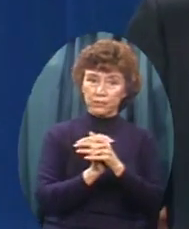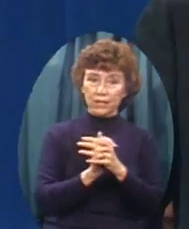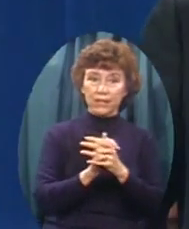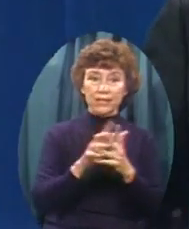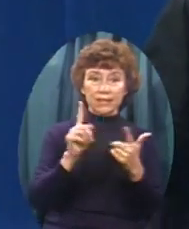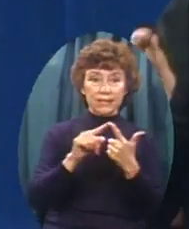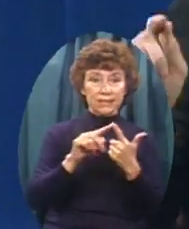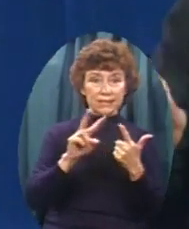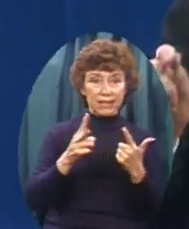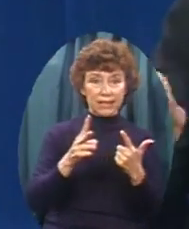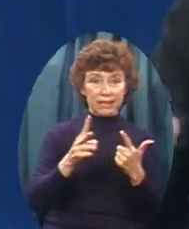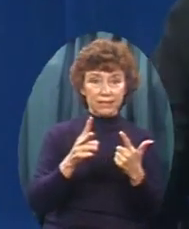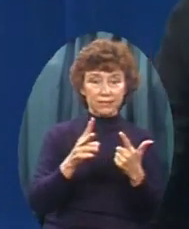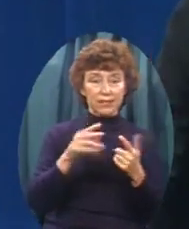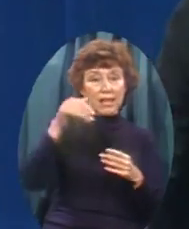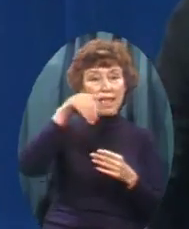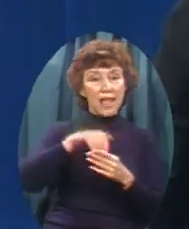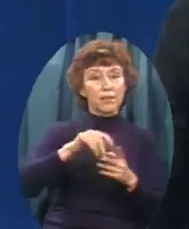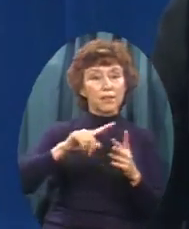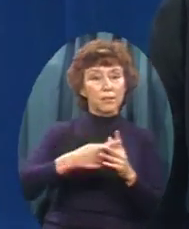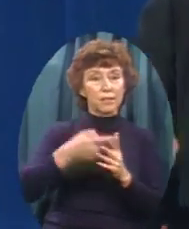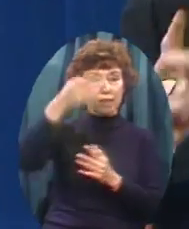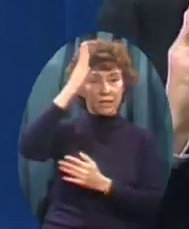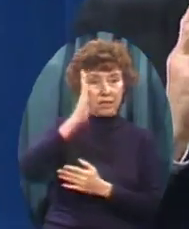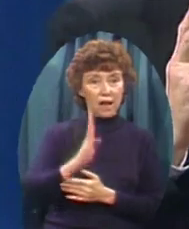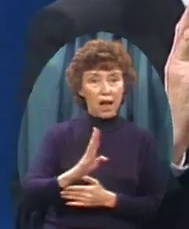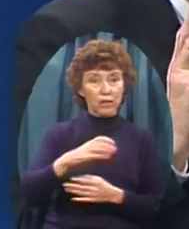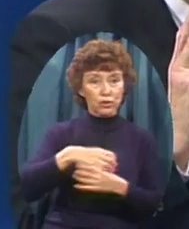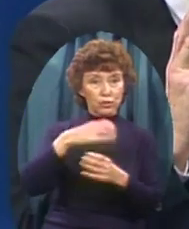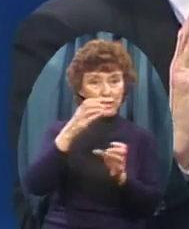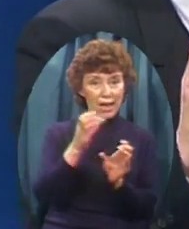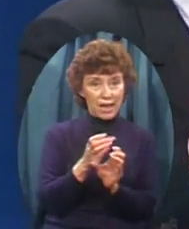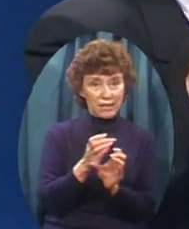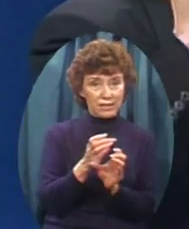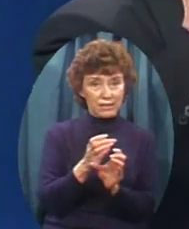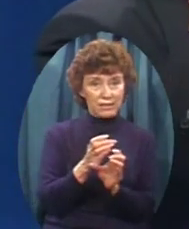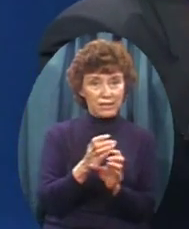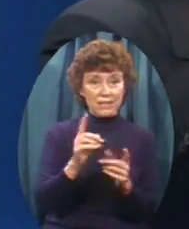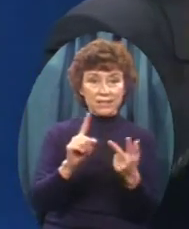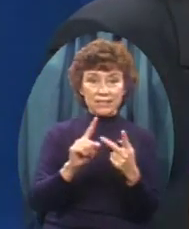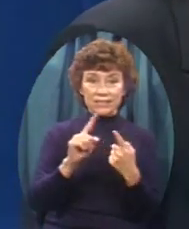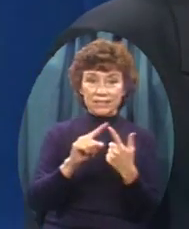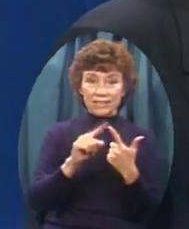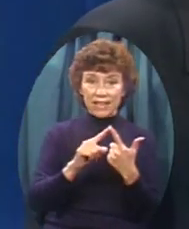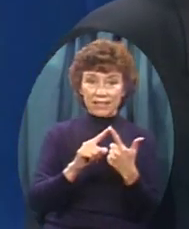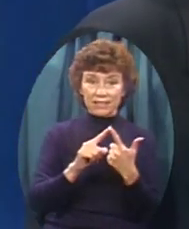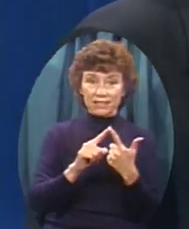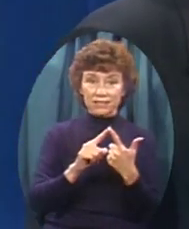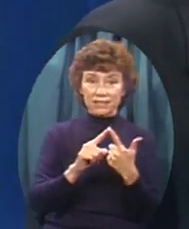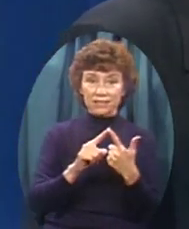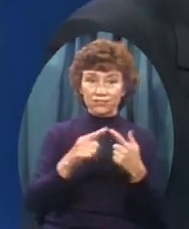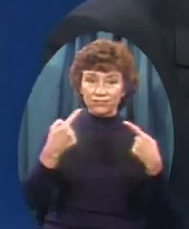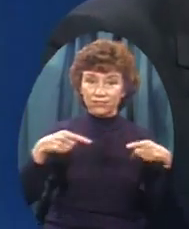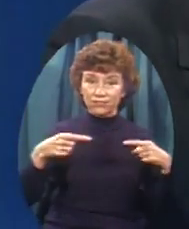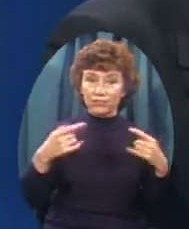beginning God created The second great controversy Is the creative work of God Have you ever